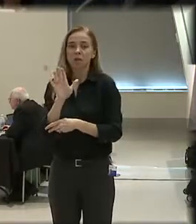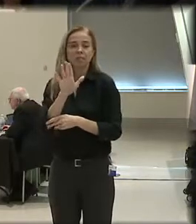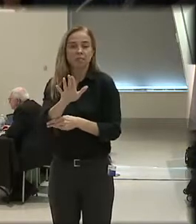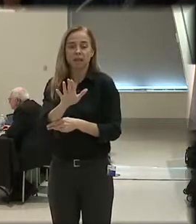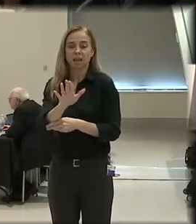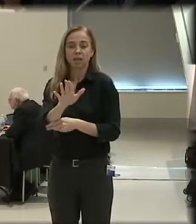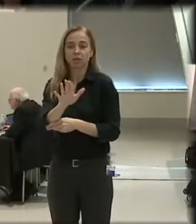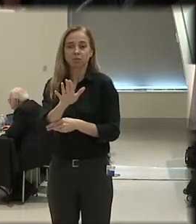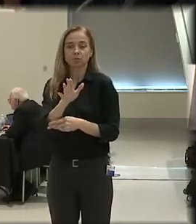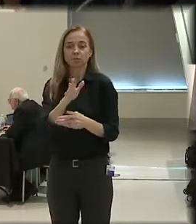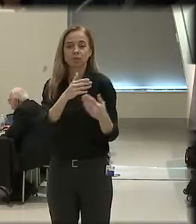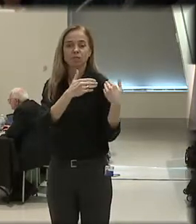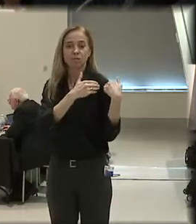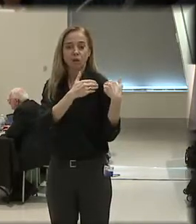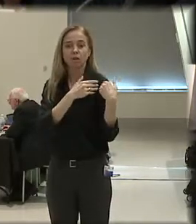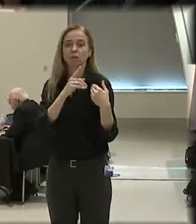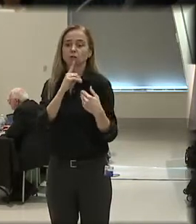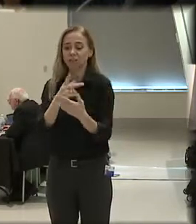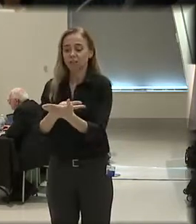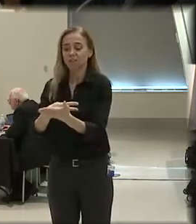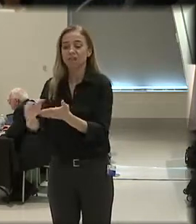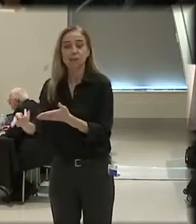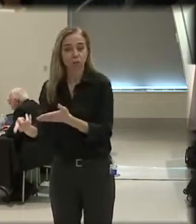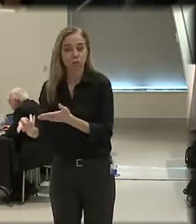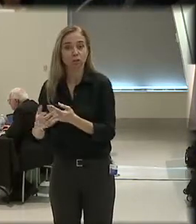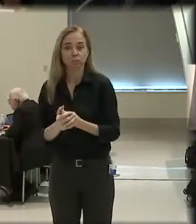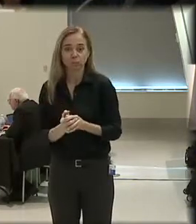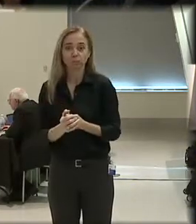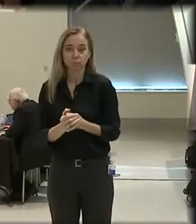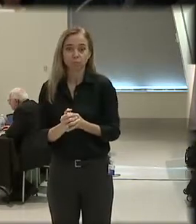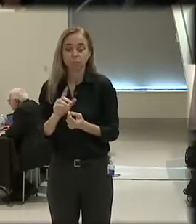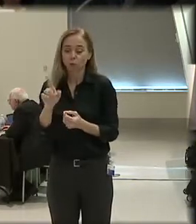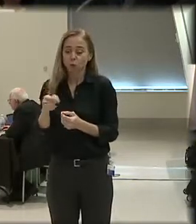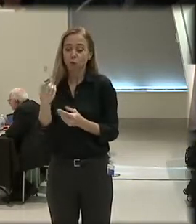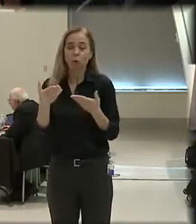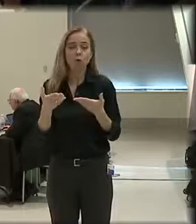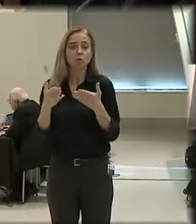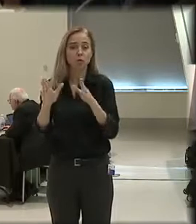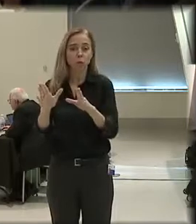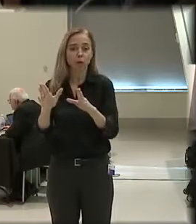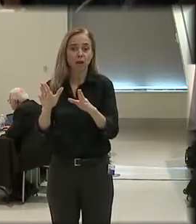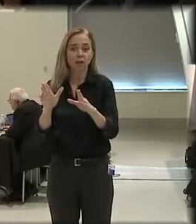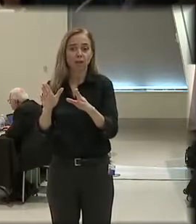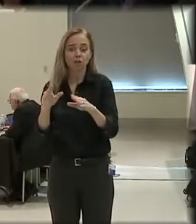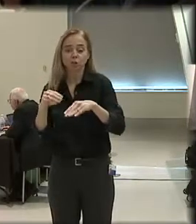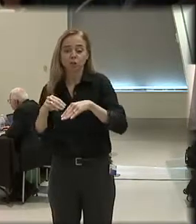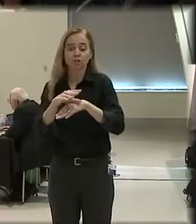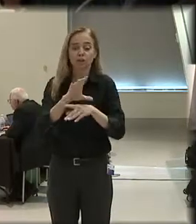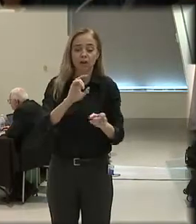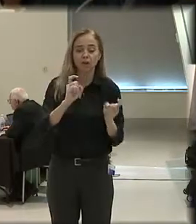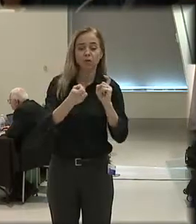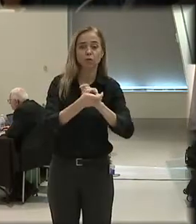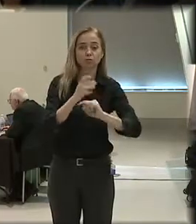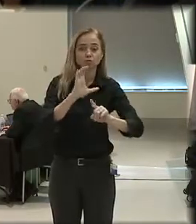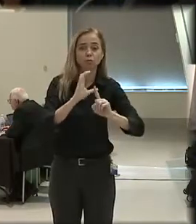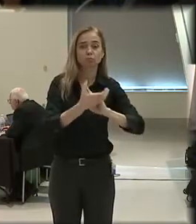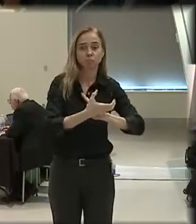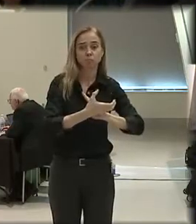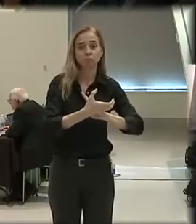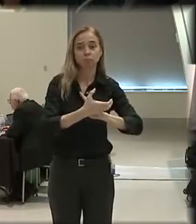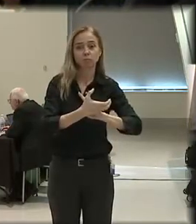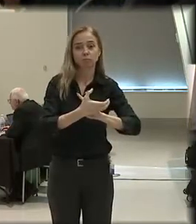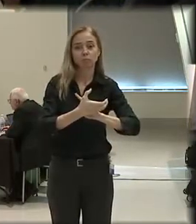It is rather a systemic failure, and I think the only way you can do a cultural change is to have